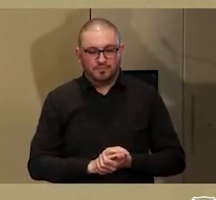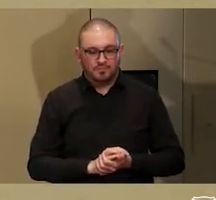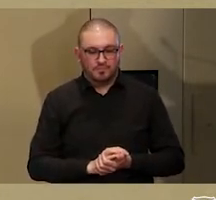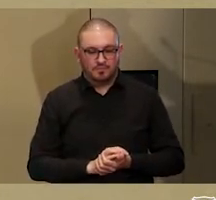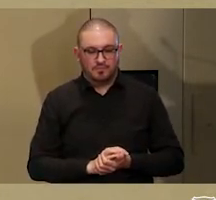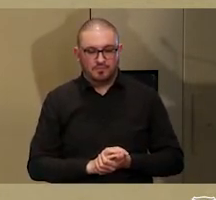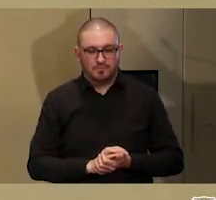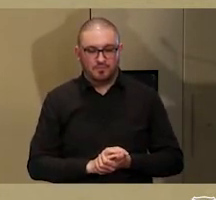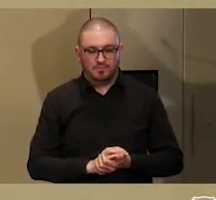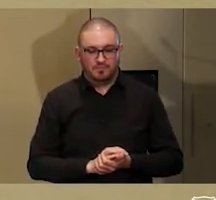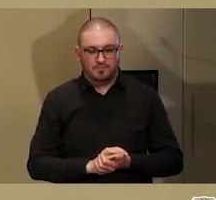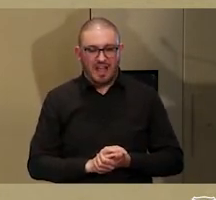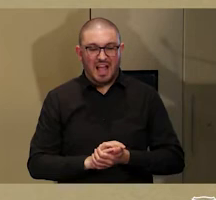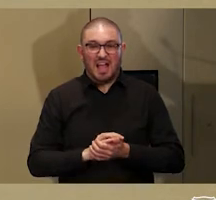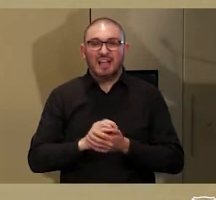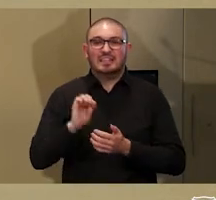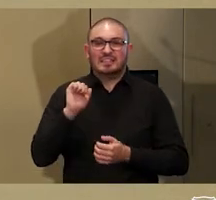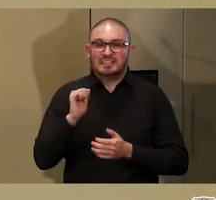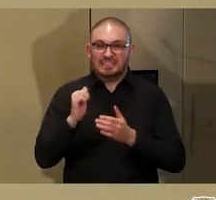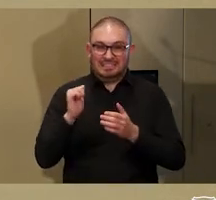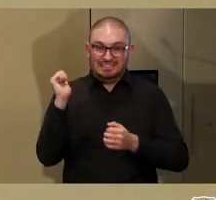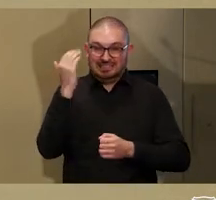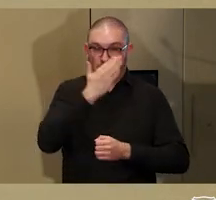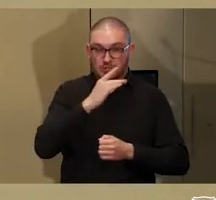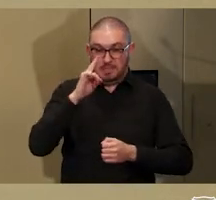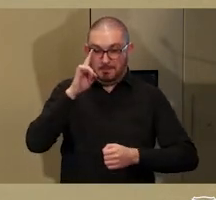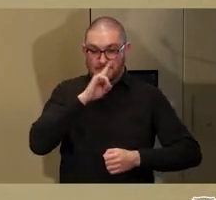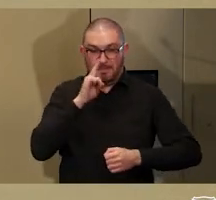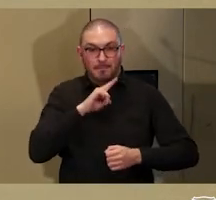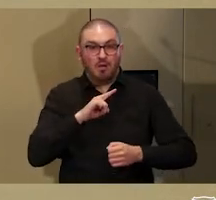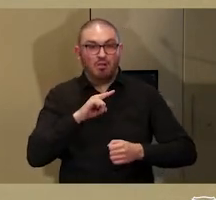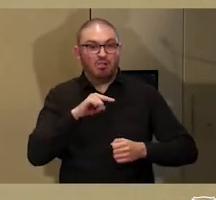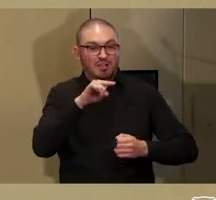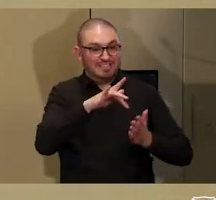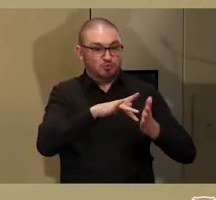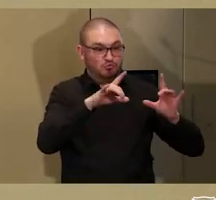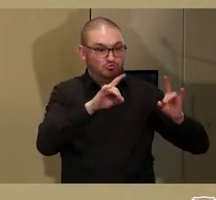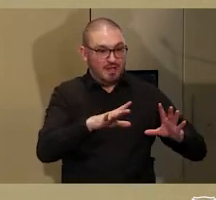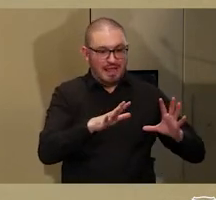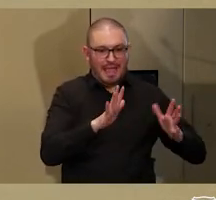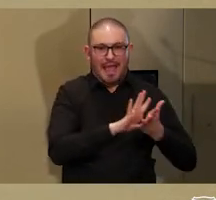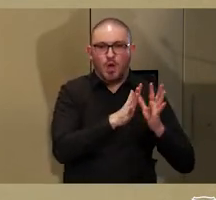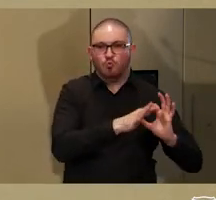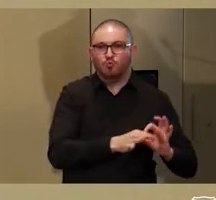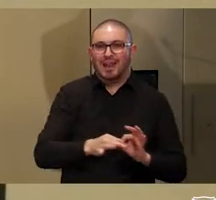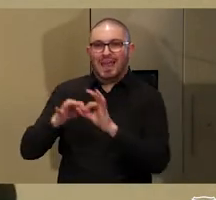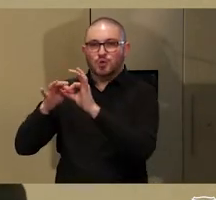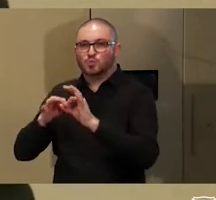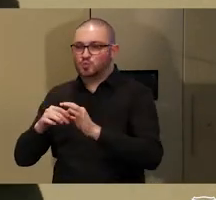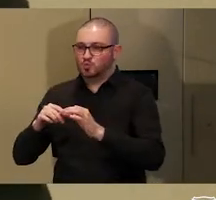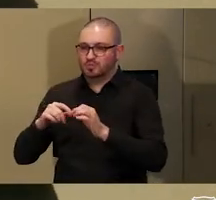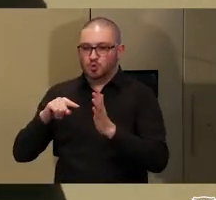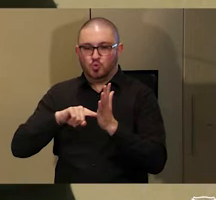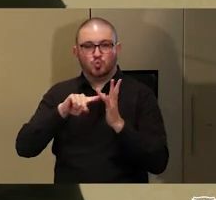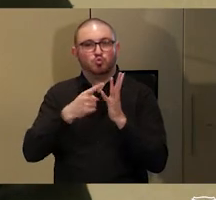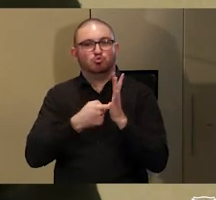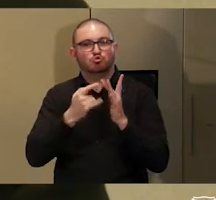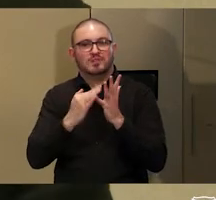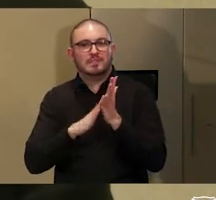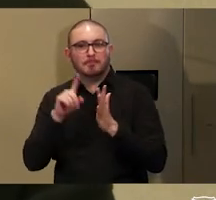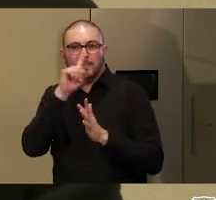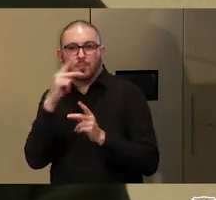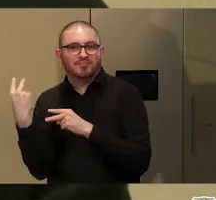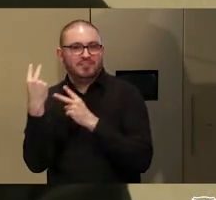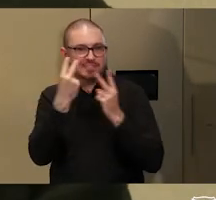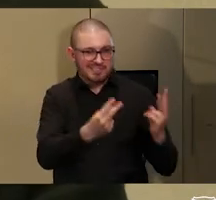Indigenous people in Central Australia to cultural tourism and the national economy. And although I'm not going to